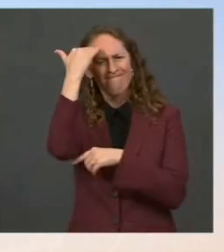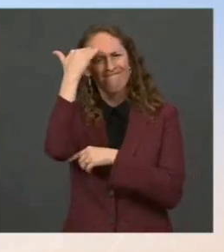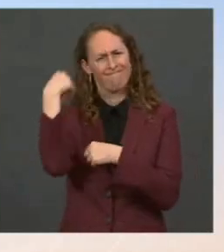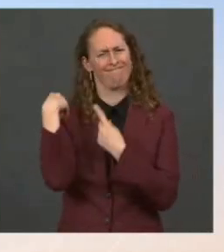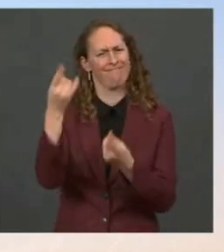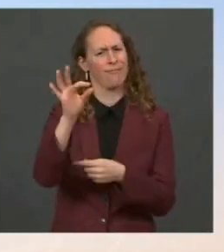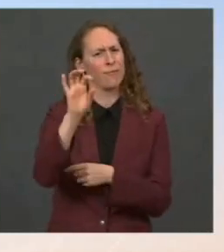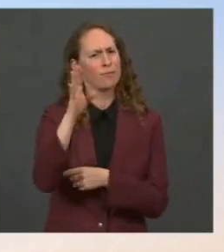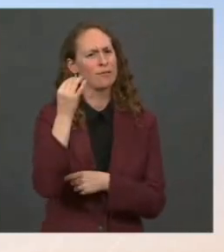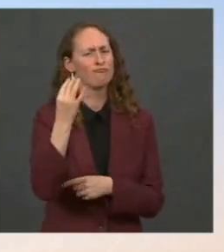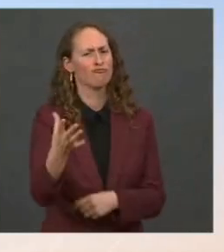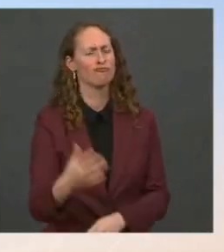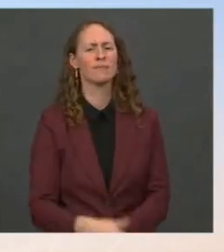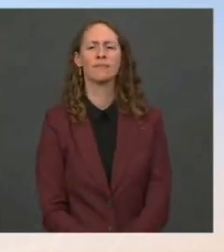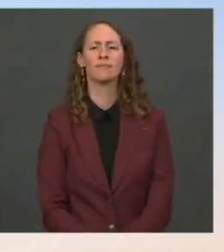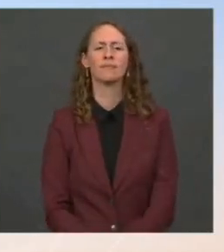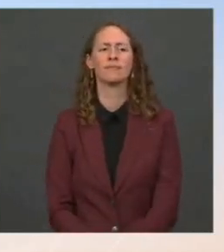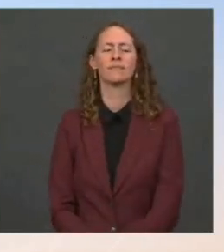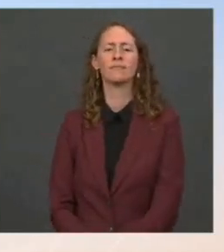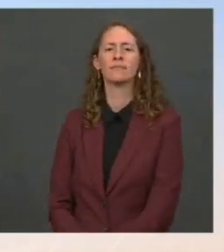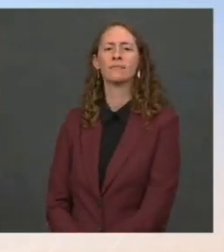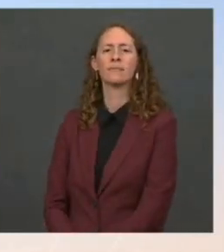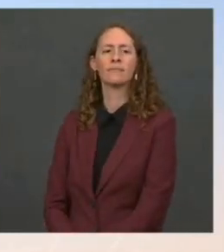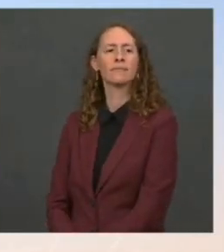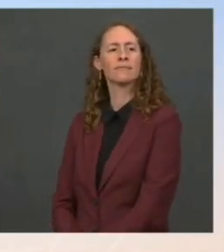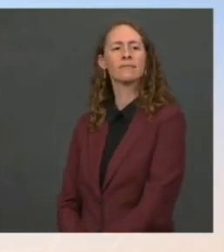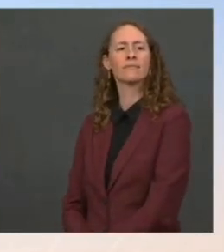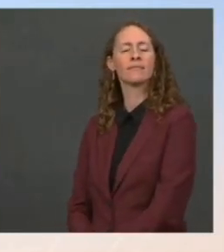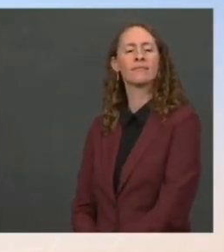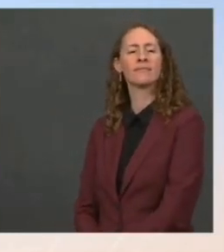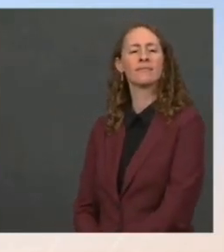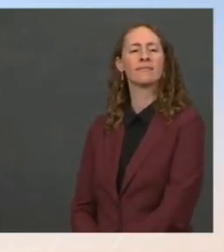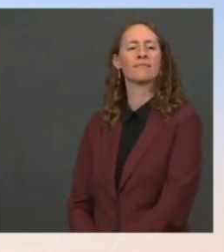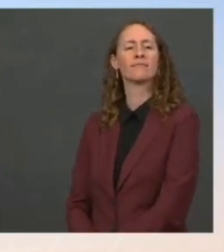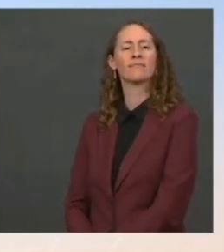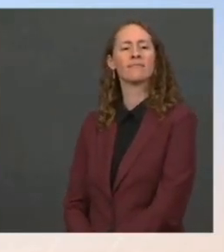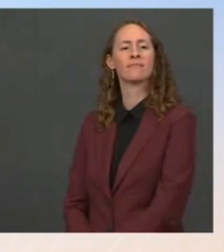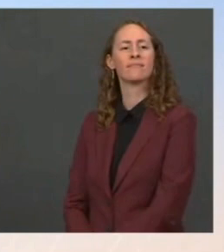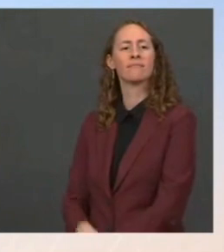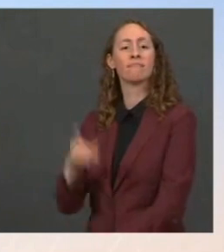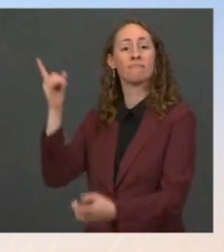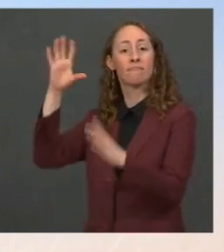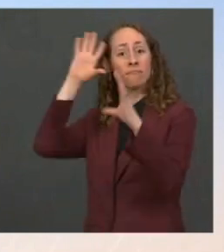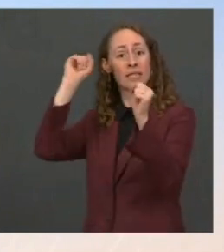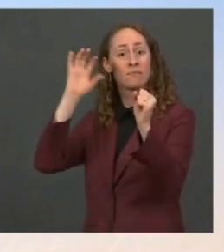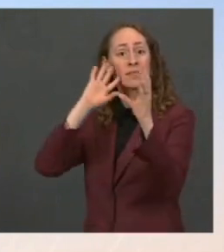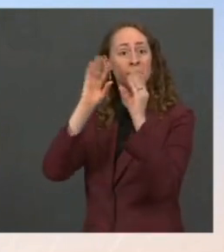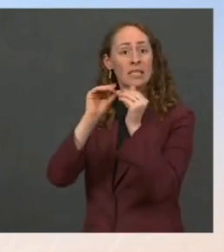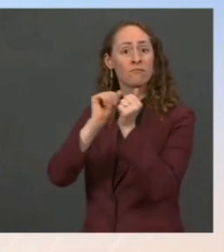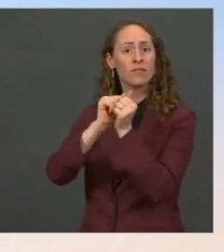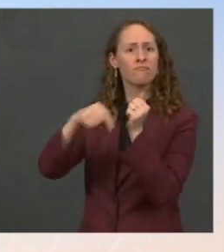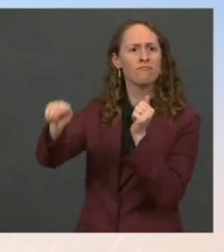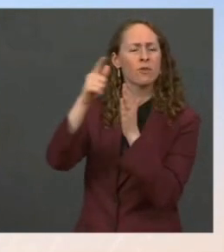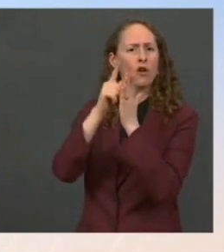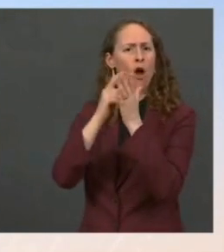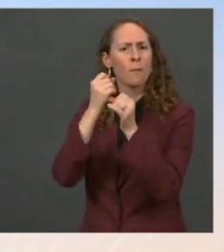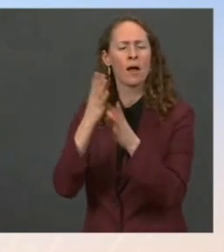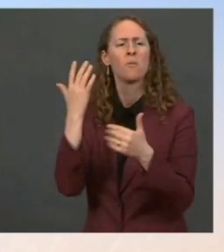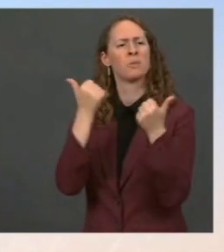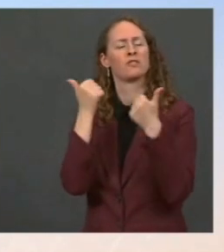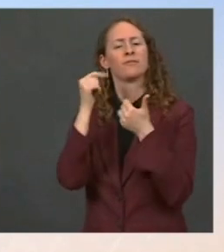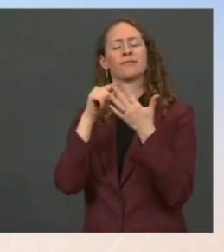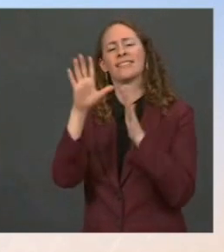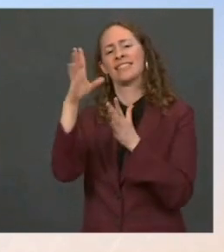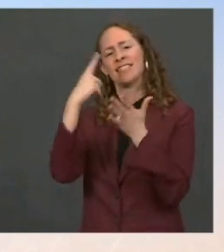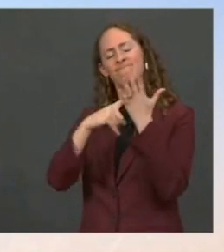Thank you, Jen. As the president meets with lawmakers today, in his view, are there any non-negotiables in this package? Do any of